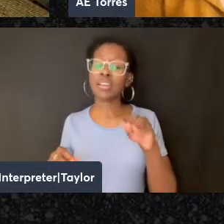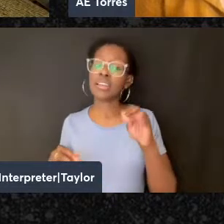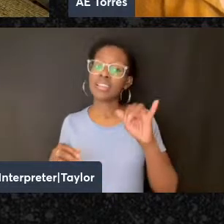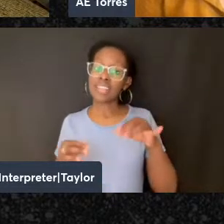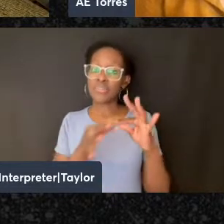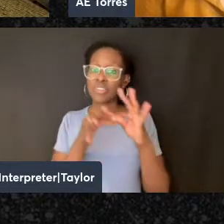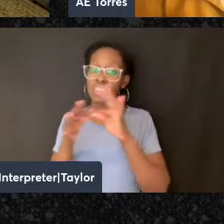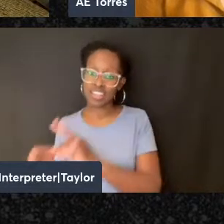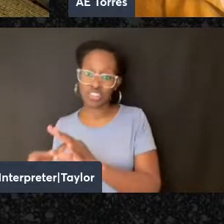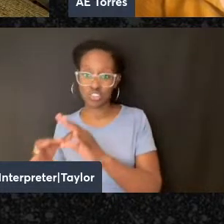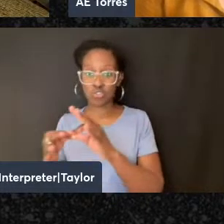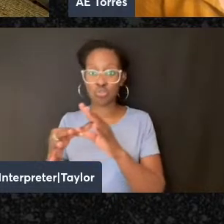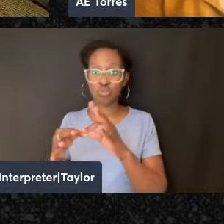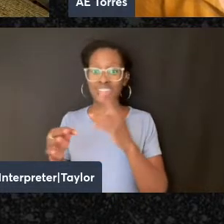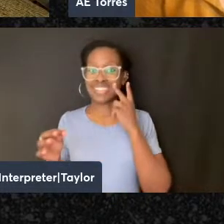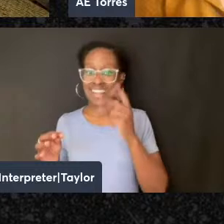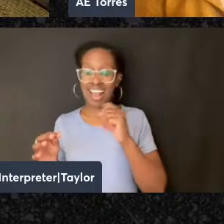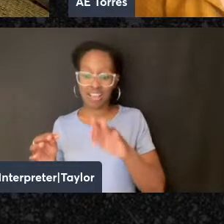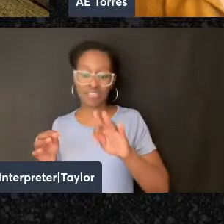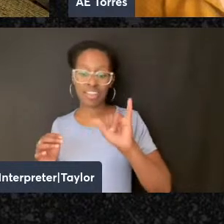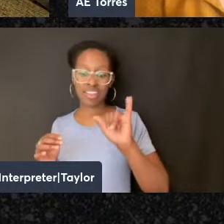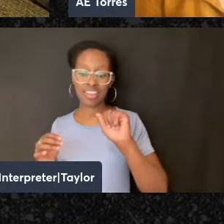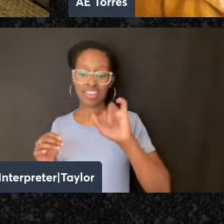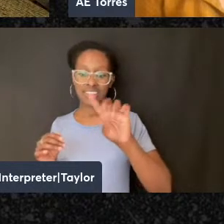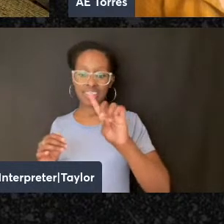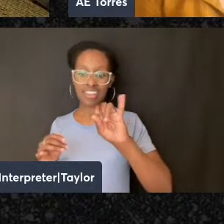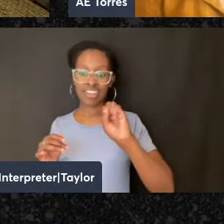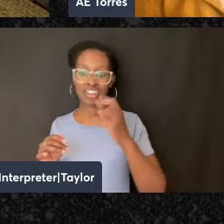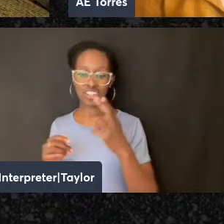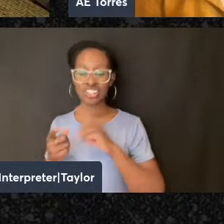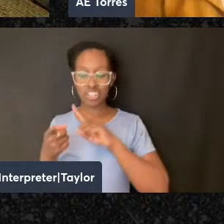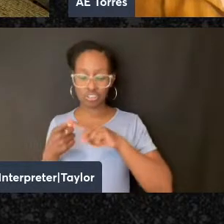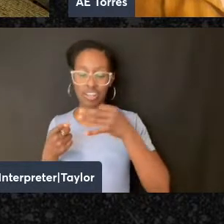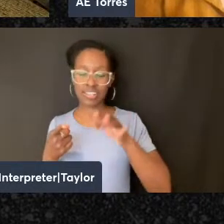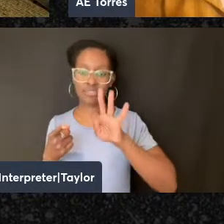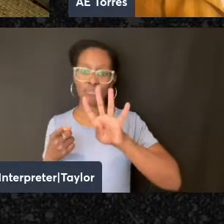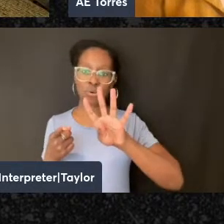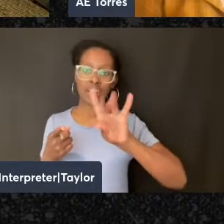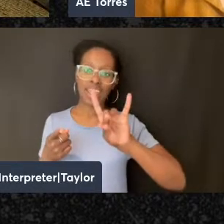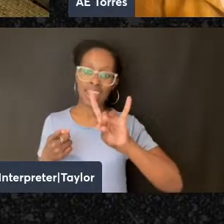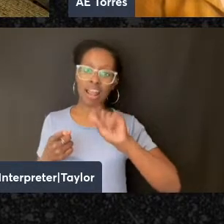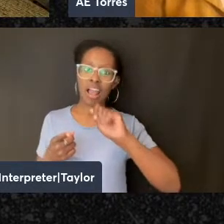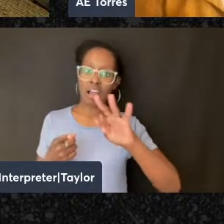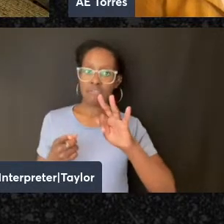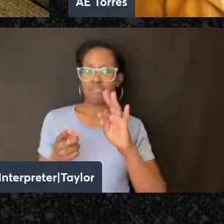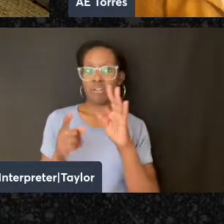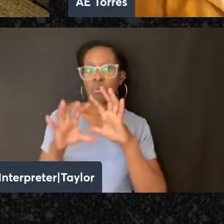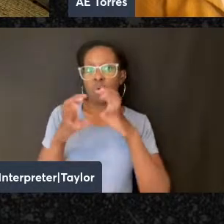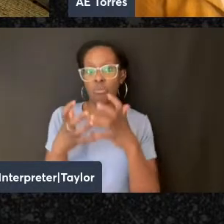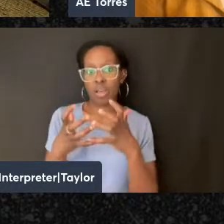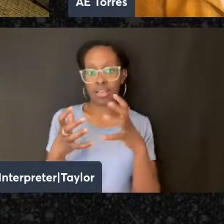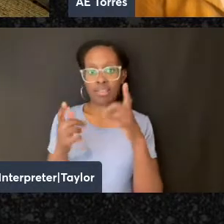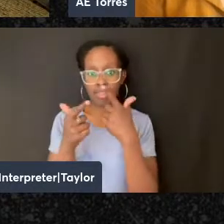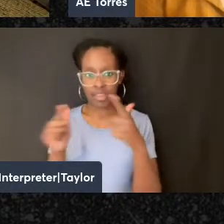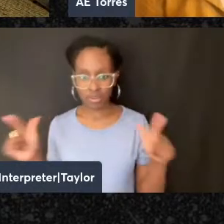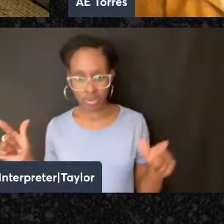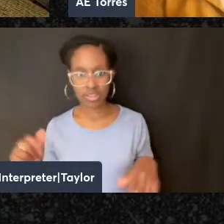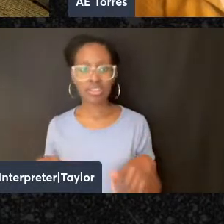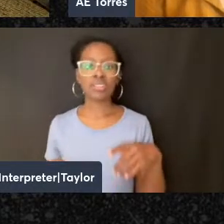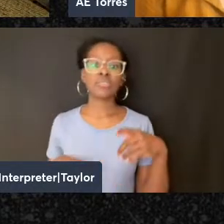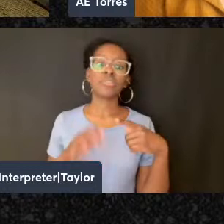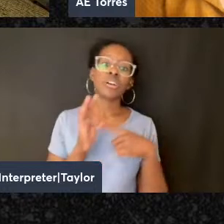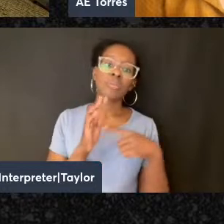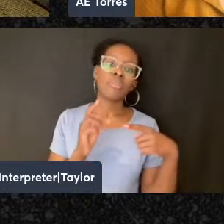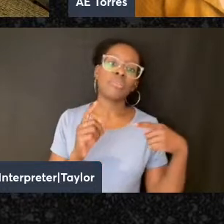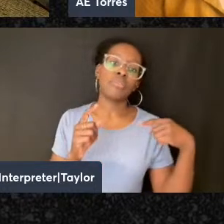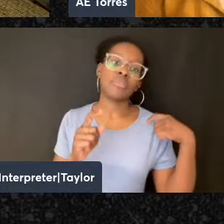of Yiddish until 1948 as a worldwide language? So, for example, volunteers in the Spanish Civil War could talk